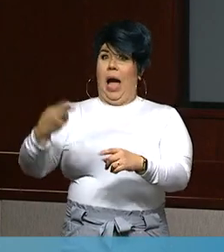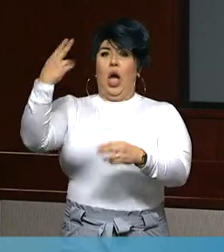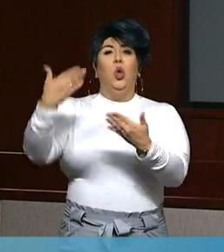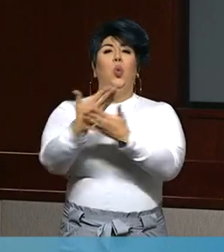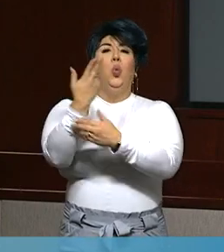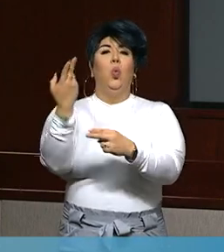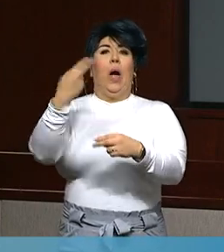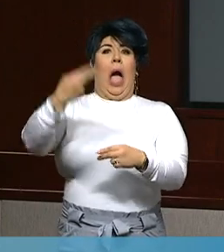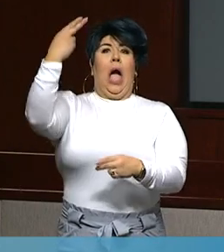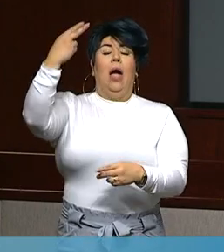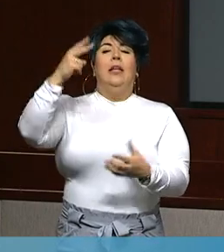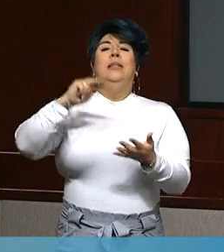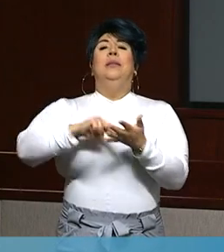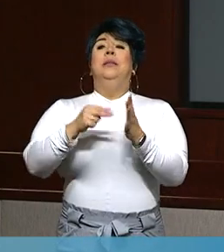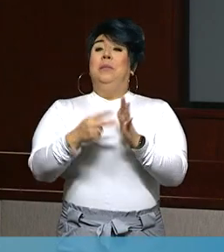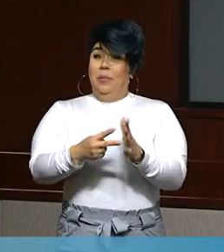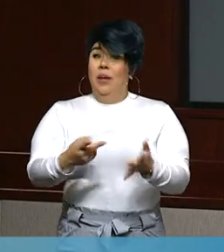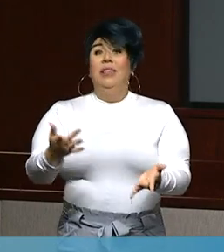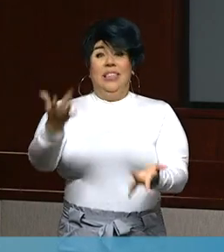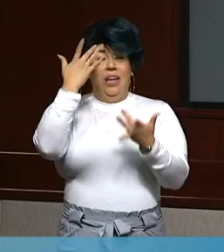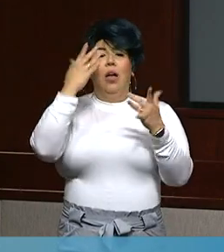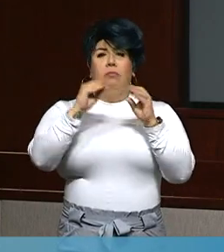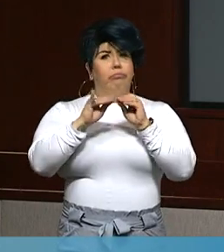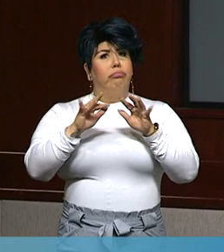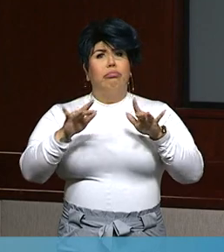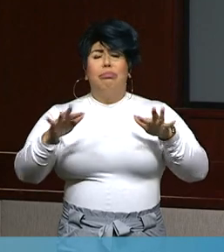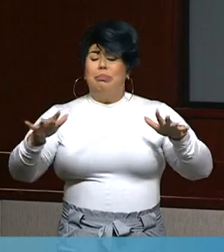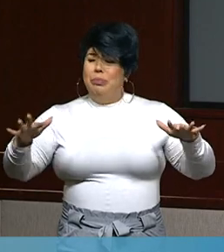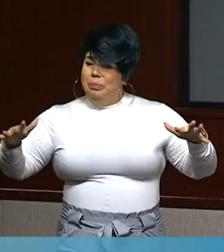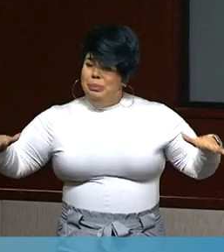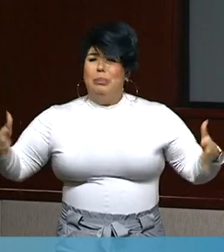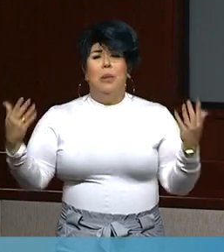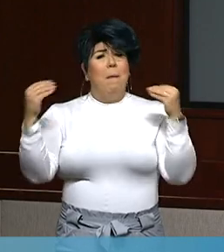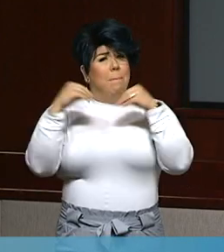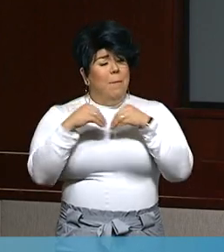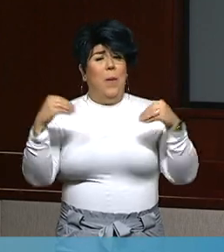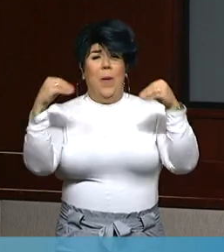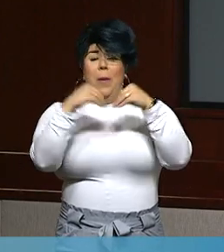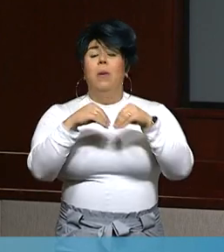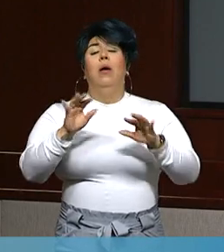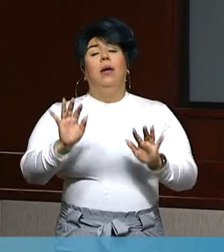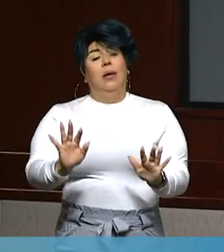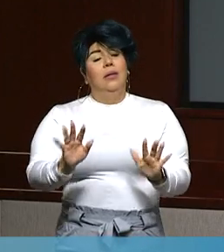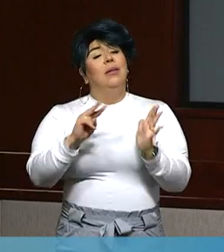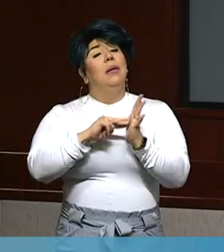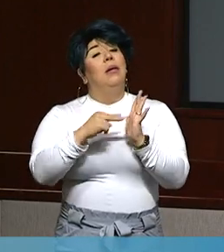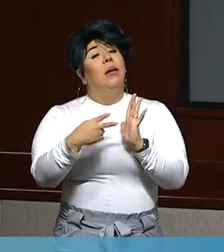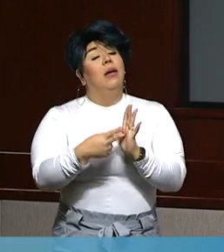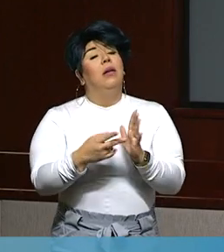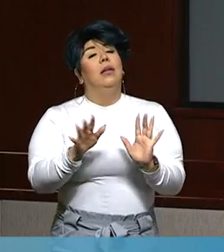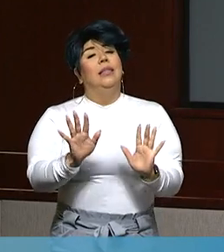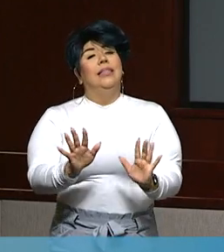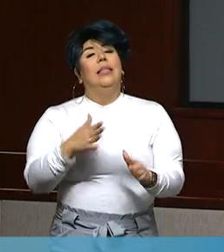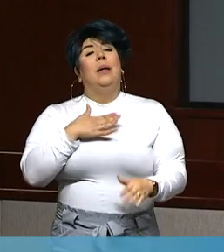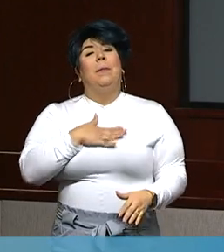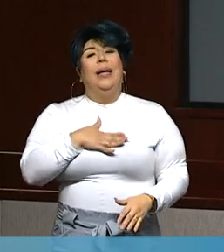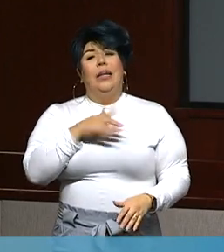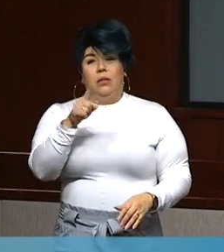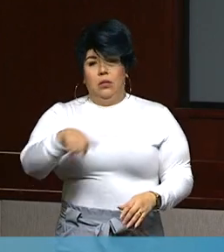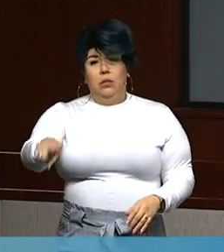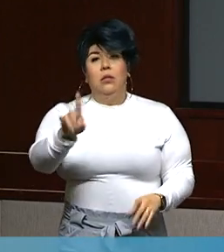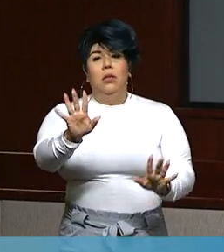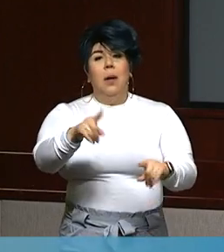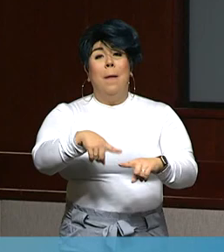significant transmission of COVID-19 in our community. I just think that that means that we all need to pause for a moment,